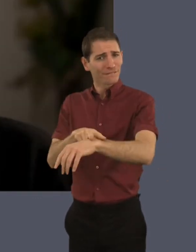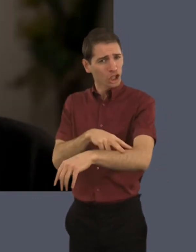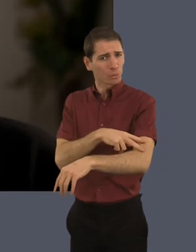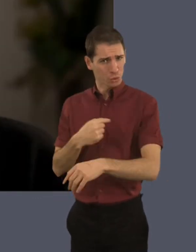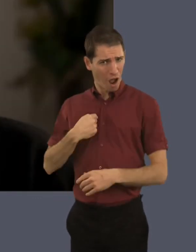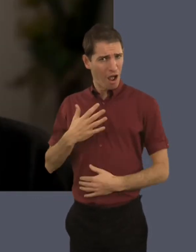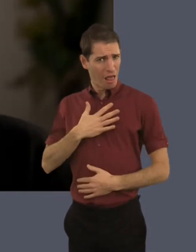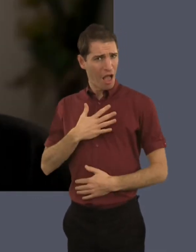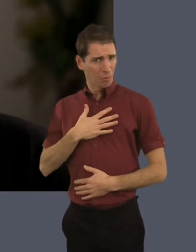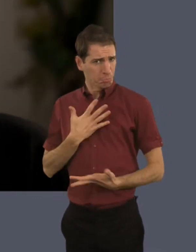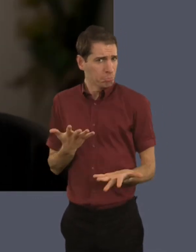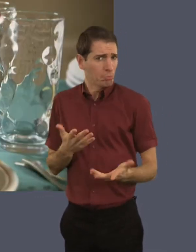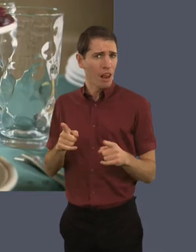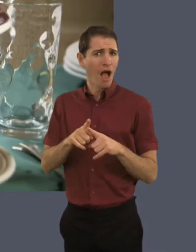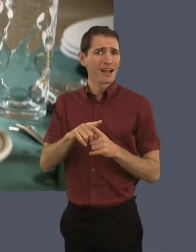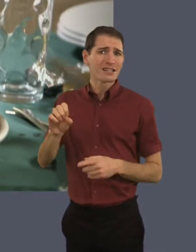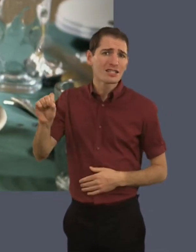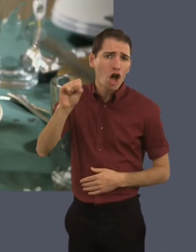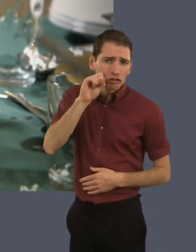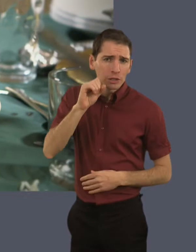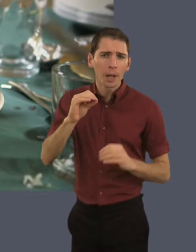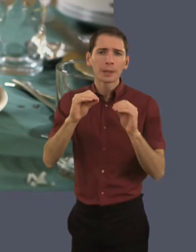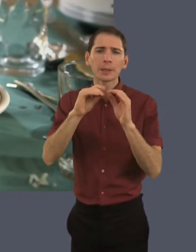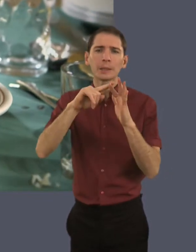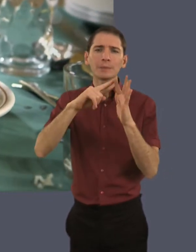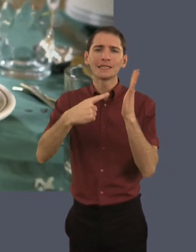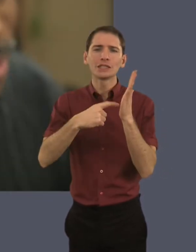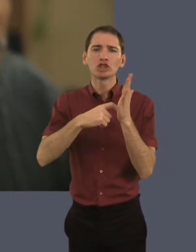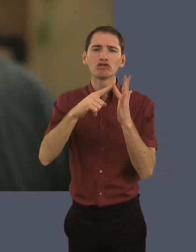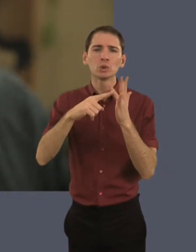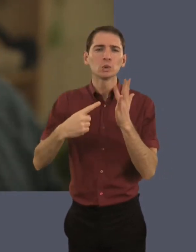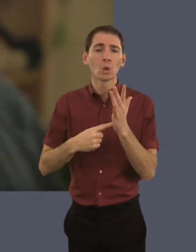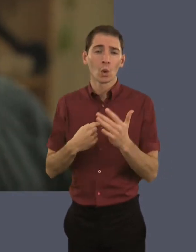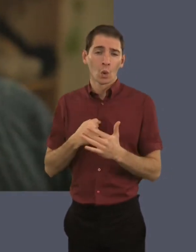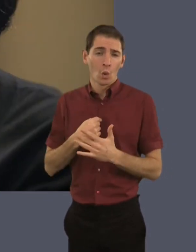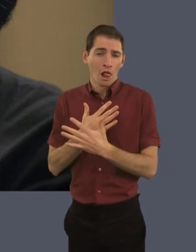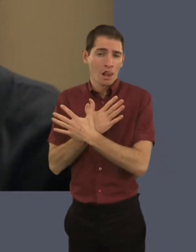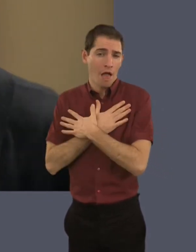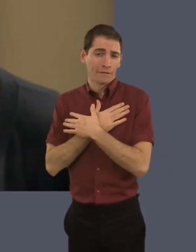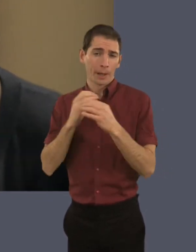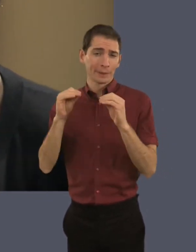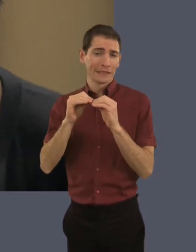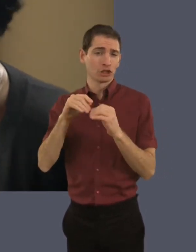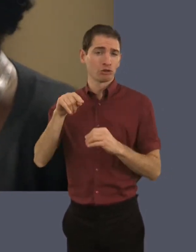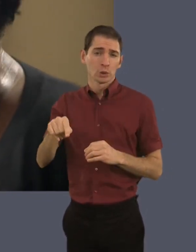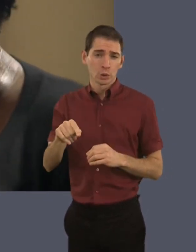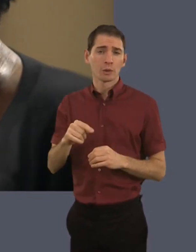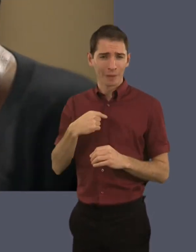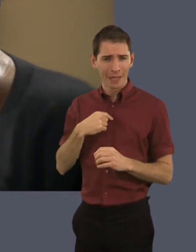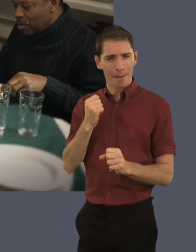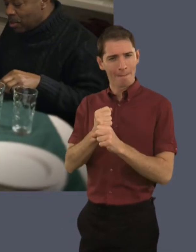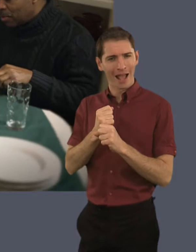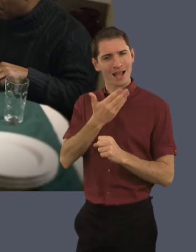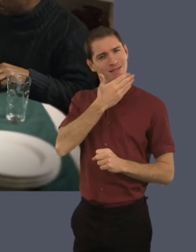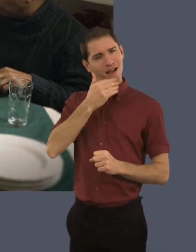are certain vegetables that I like anyway. And carrots, beetroot. I absolutely love beetroot.